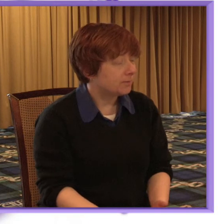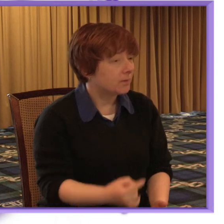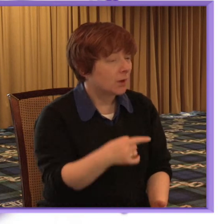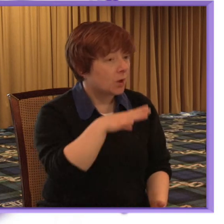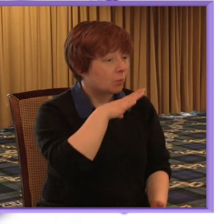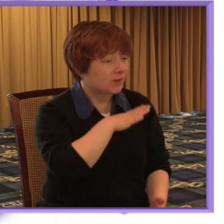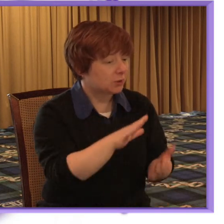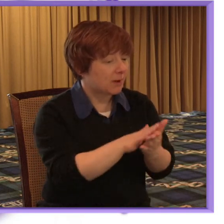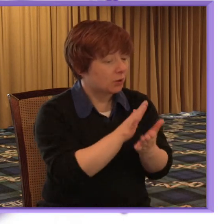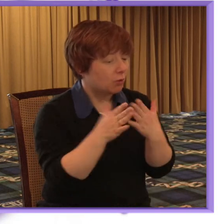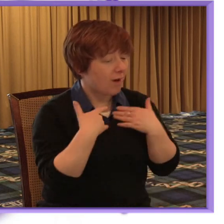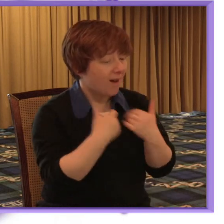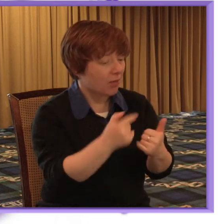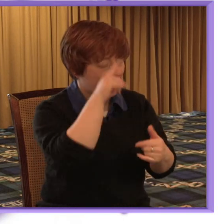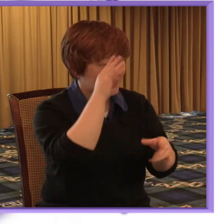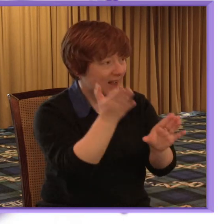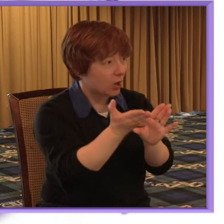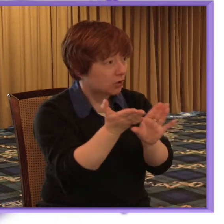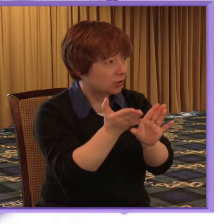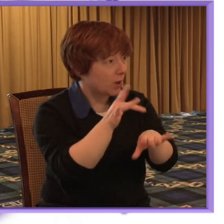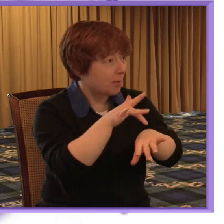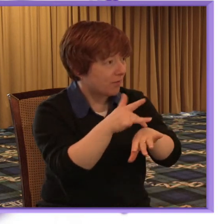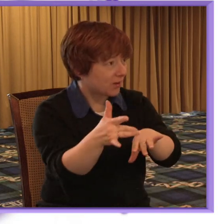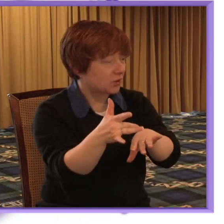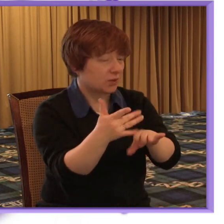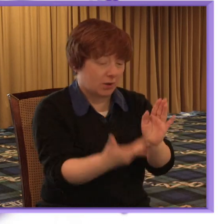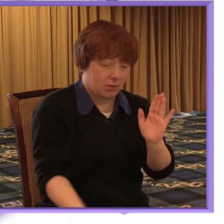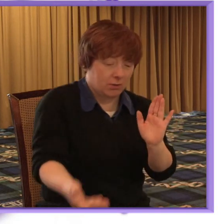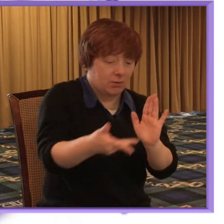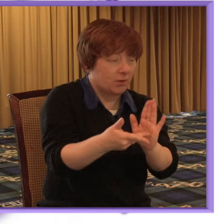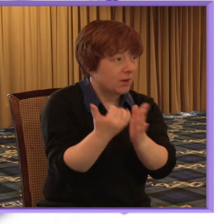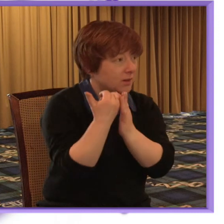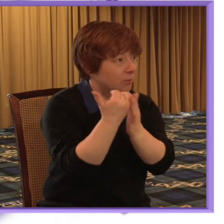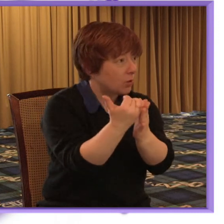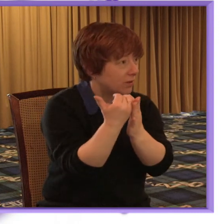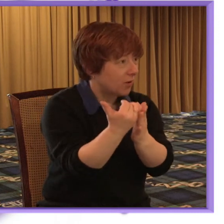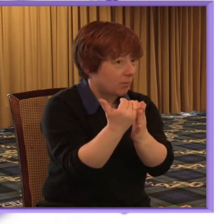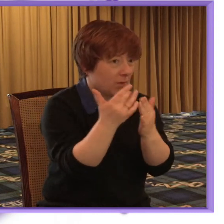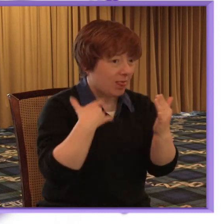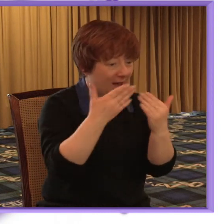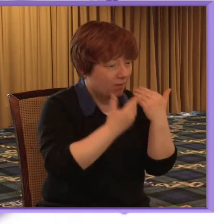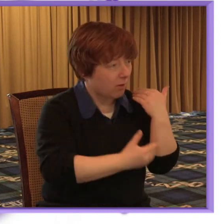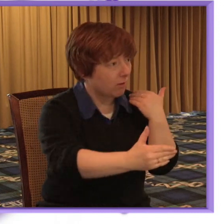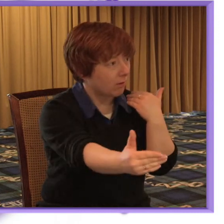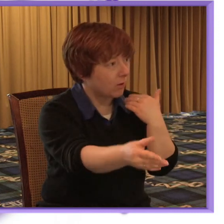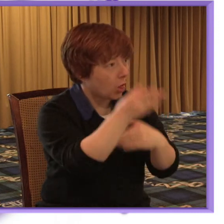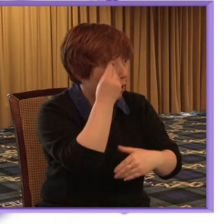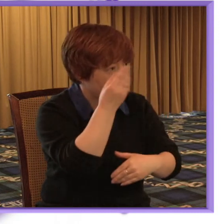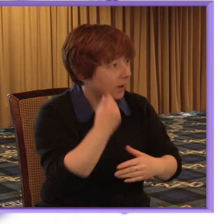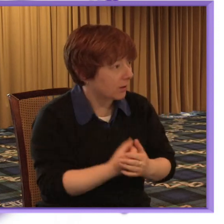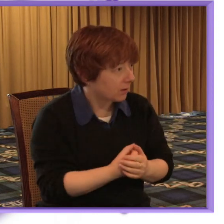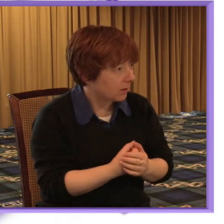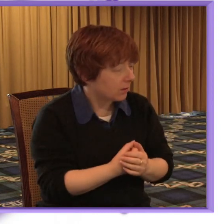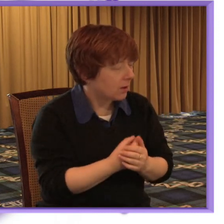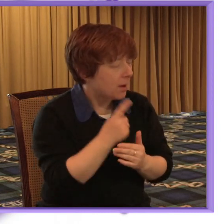professions in the northwest are supported by high quality education and lifelong learning but what can PPN do to specifically